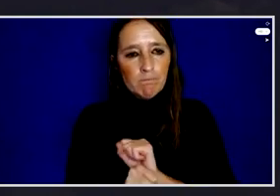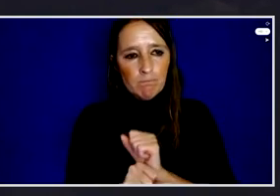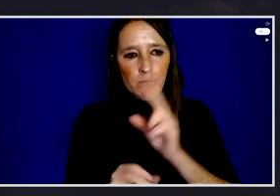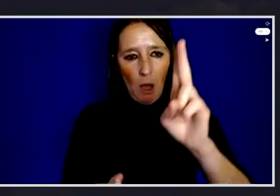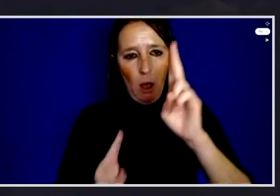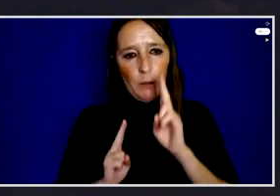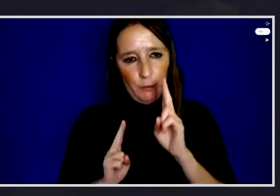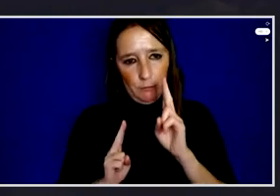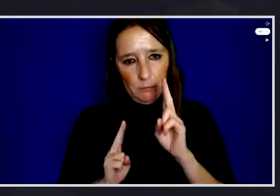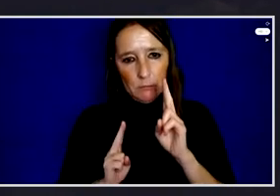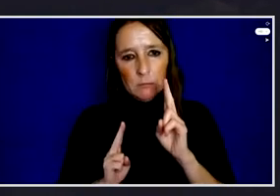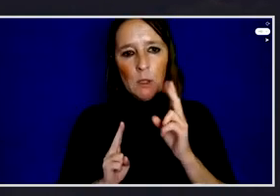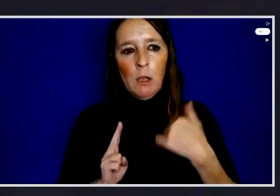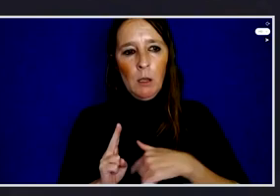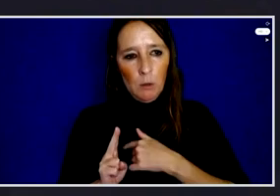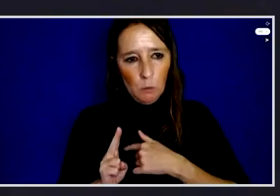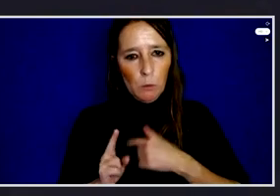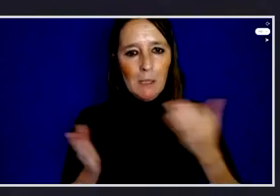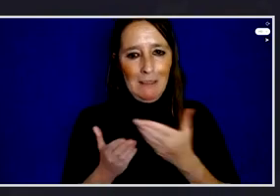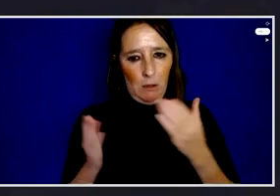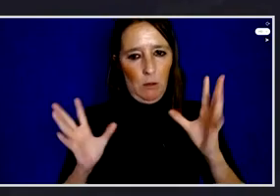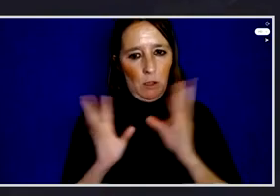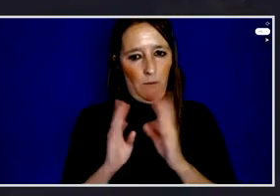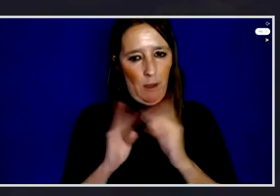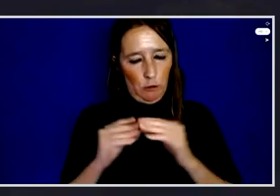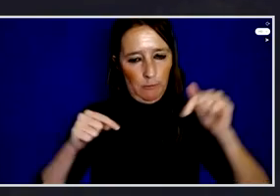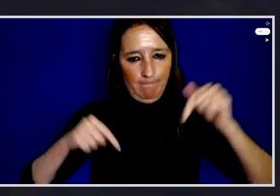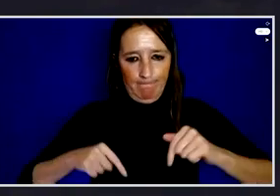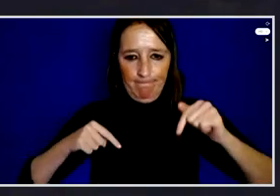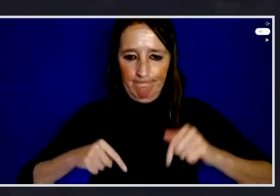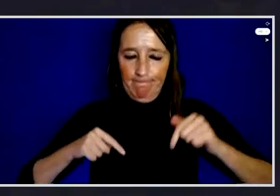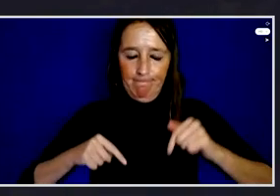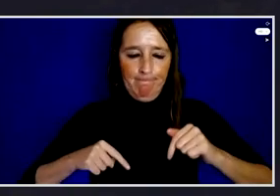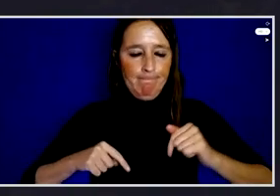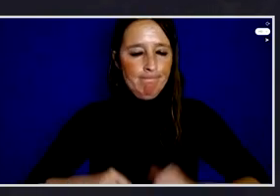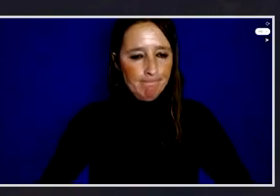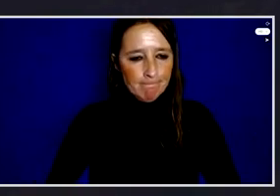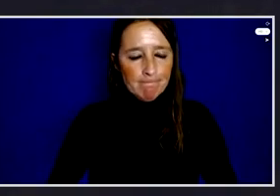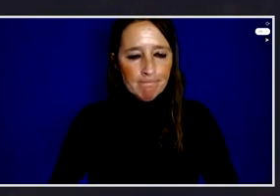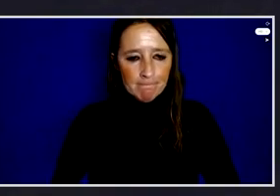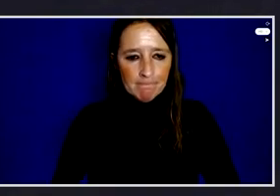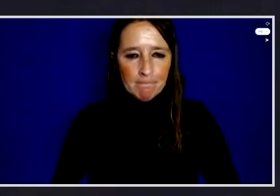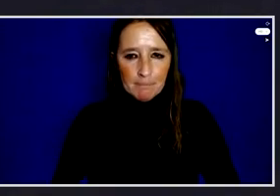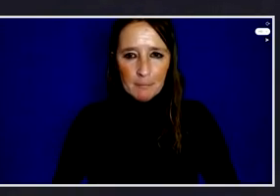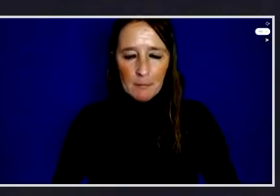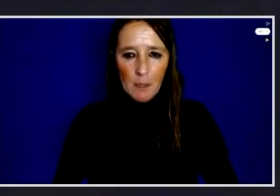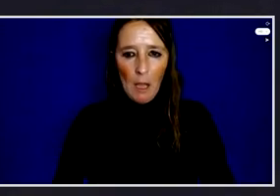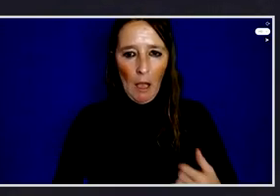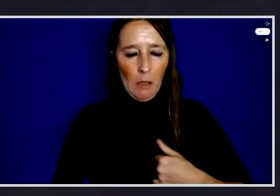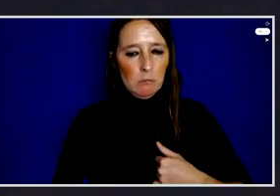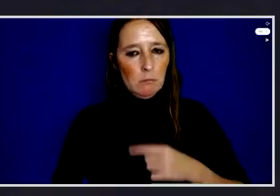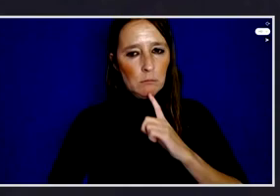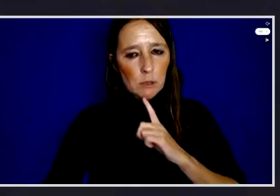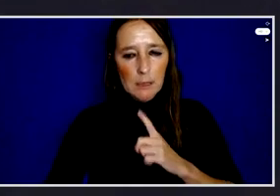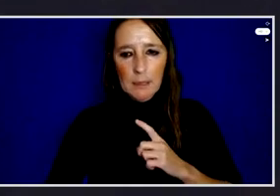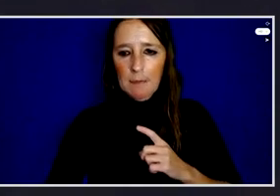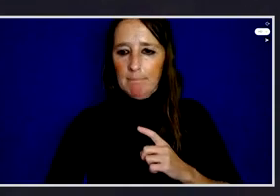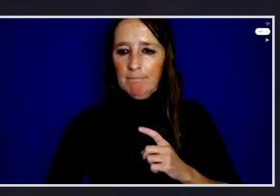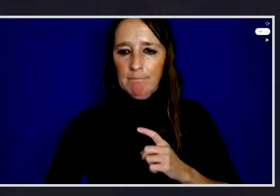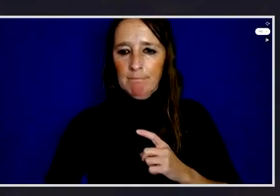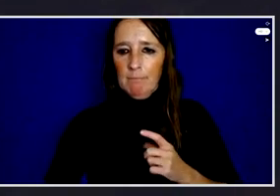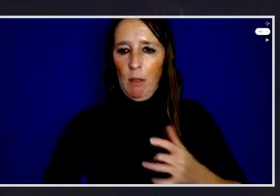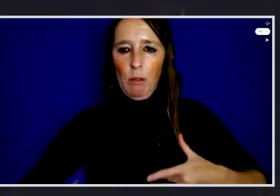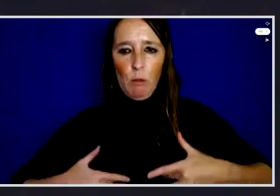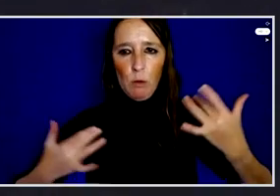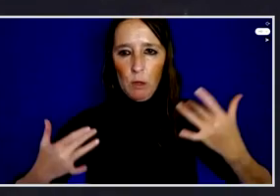us to be co-hosting with Transparency International this year's conference. And I'm particularly glad that we have so many people